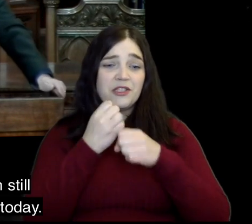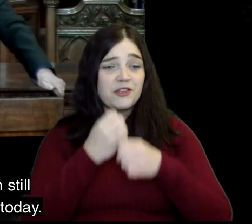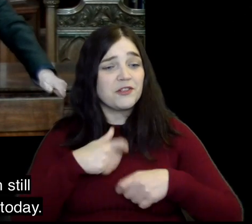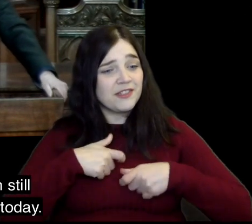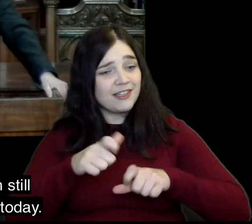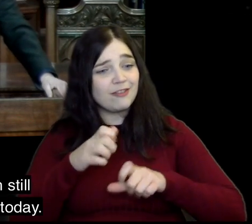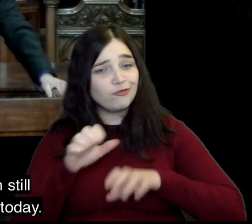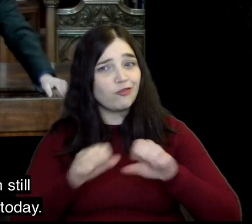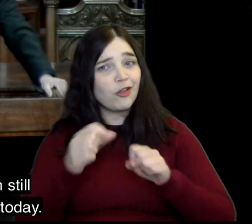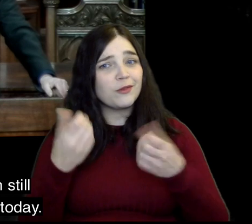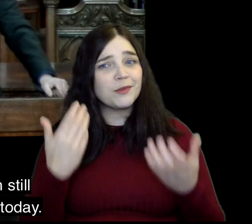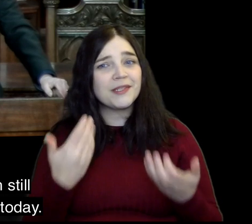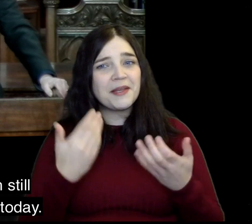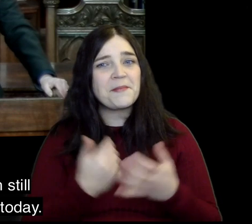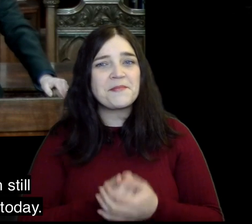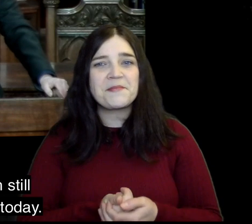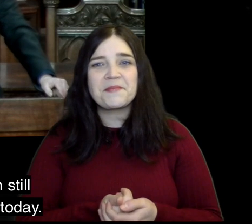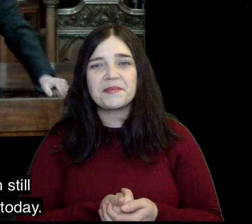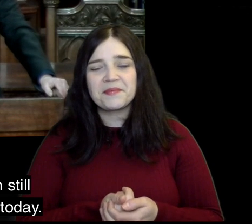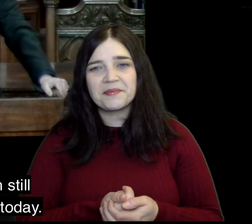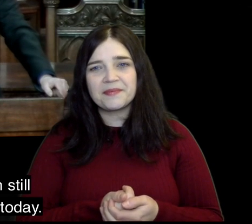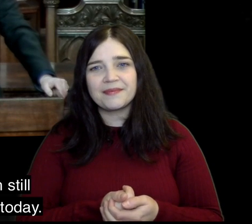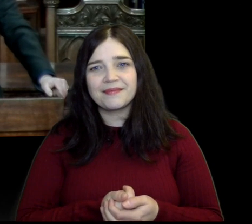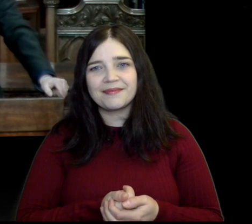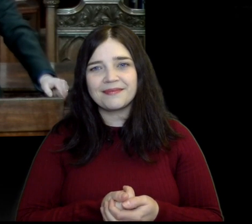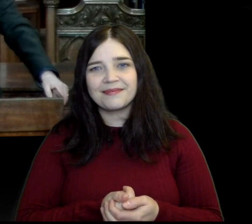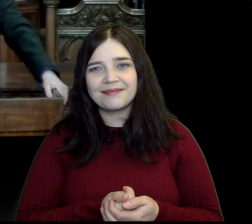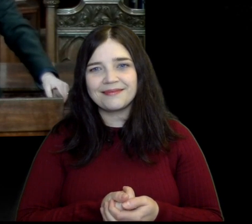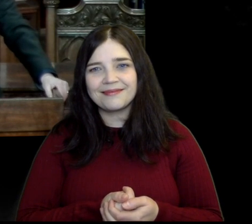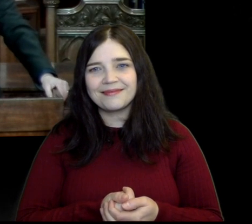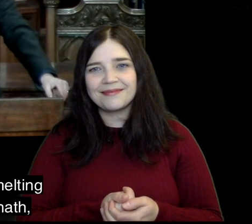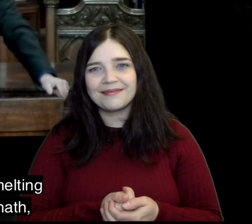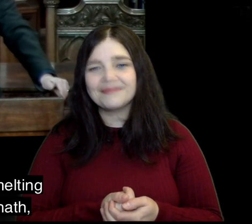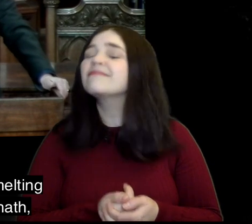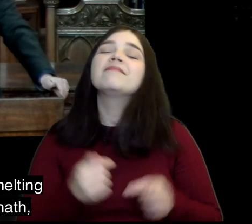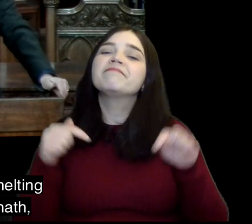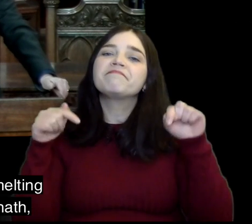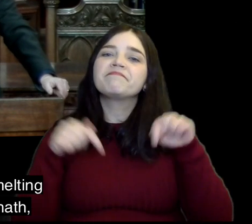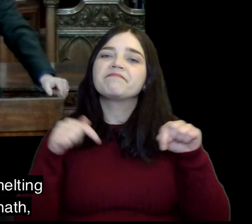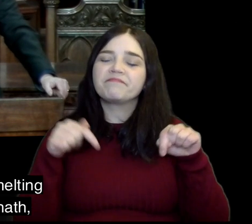and they hated it then and the church still struggles with it today